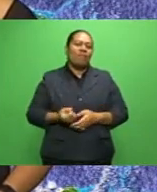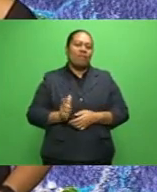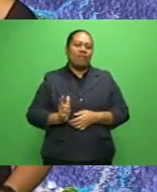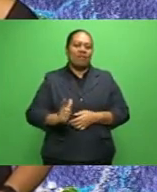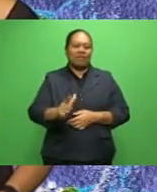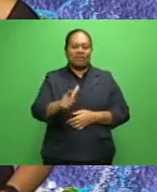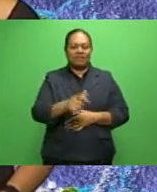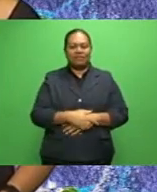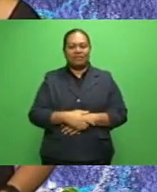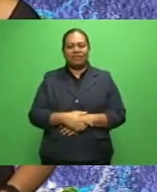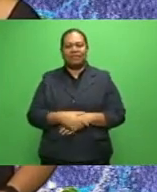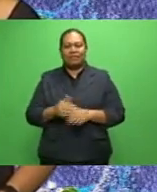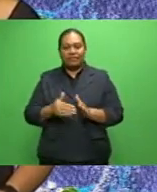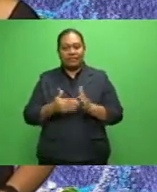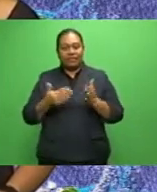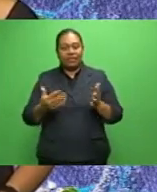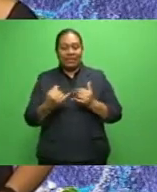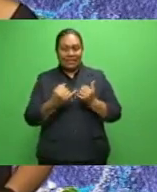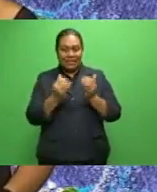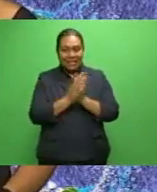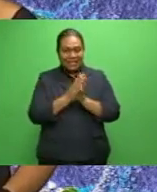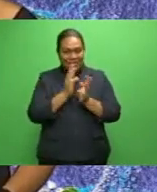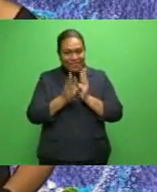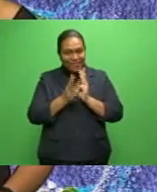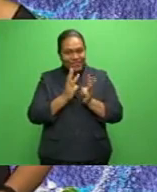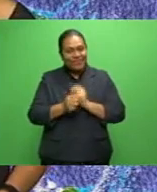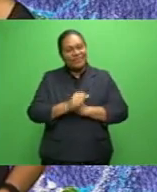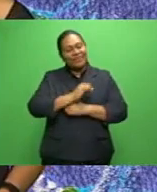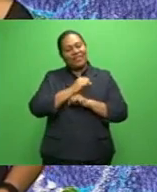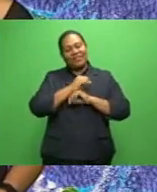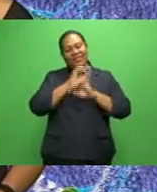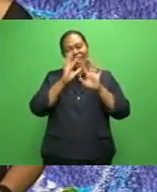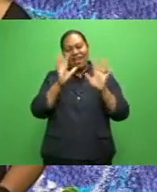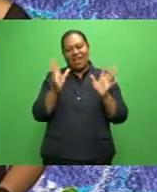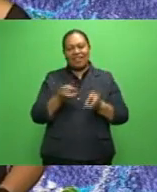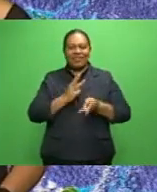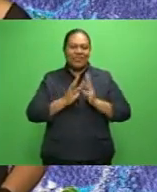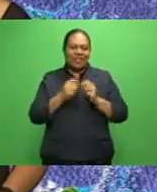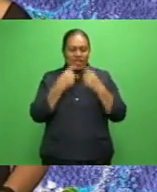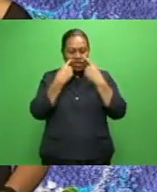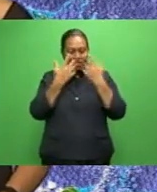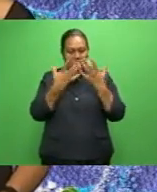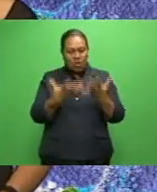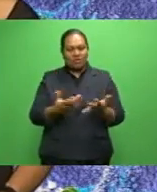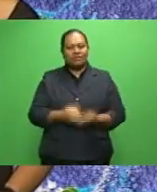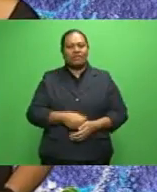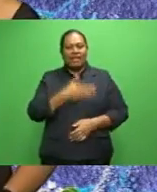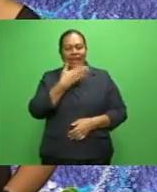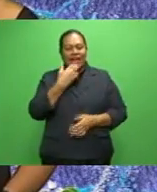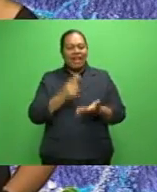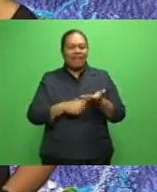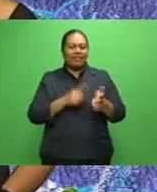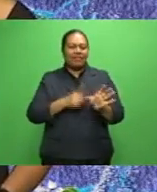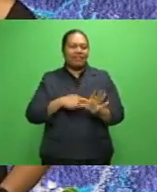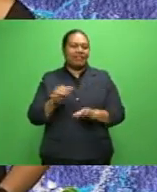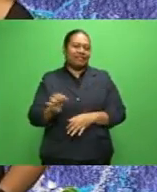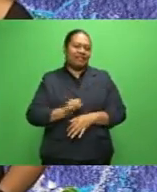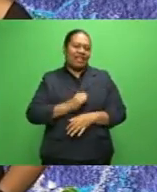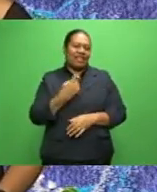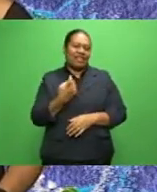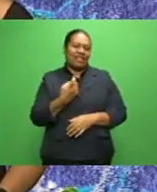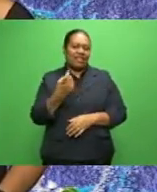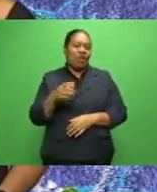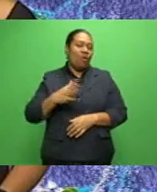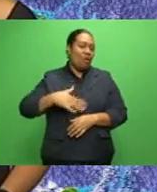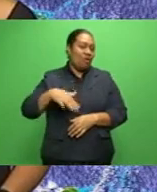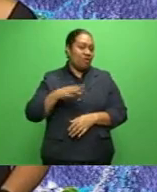And looking further on to Sunday, another fun day in Stowe. So, have a lovely one and take care. That's